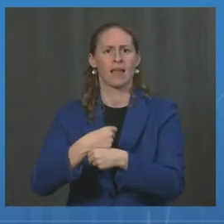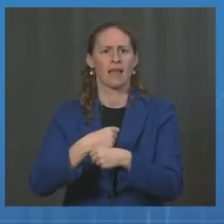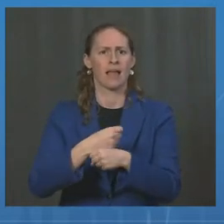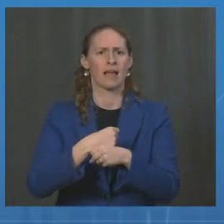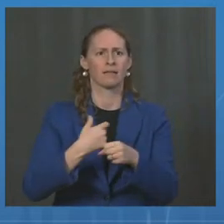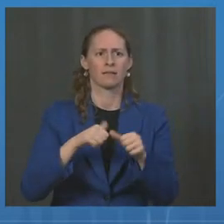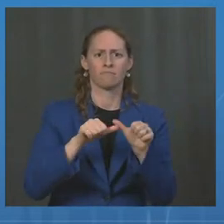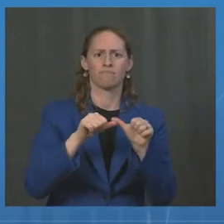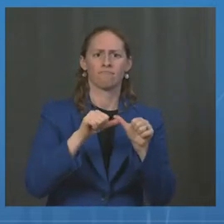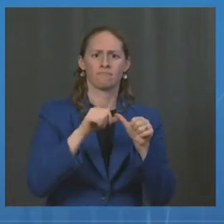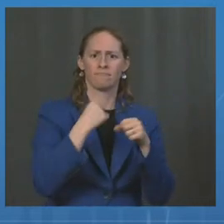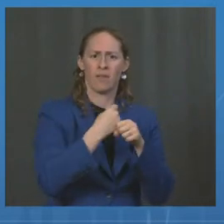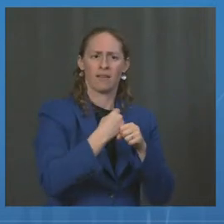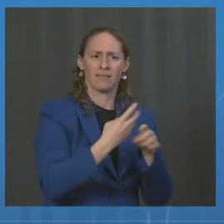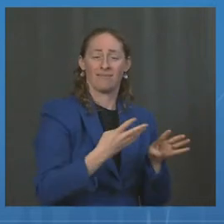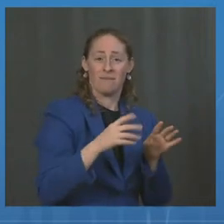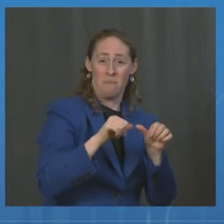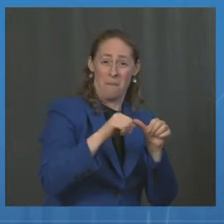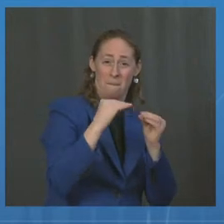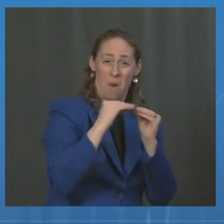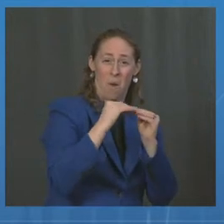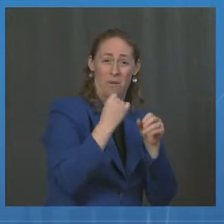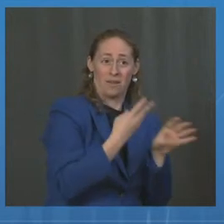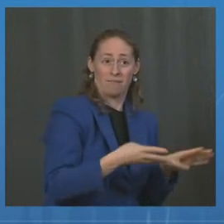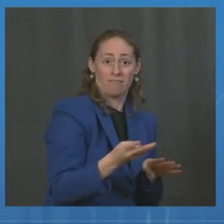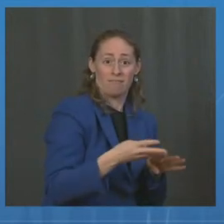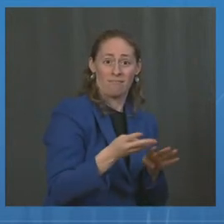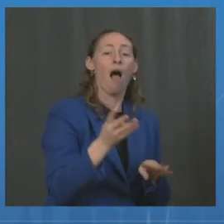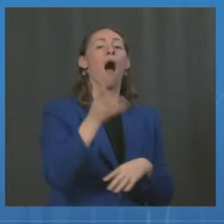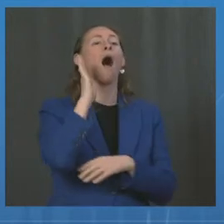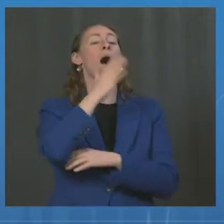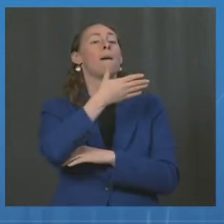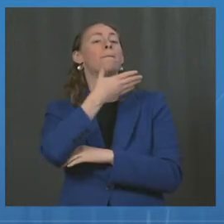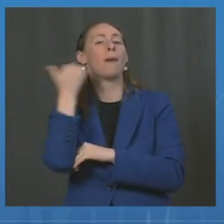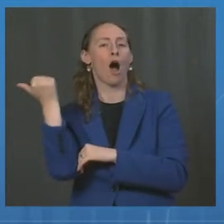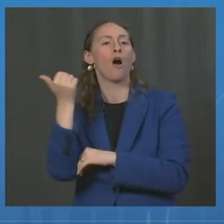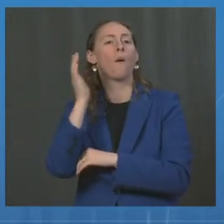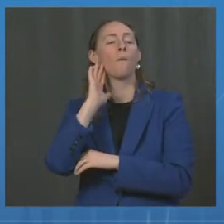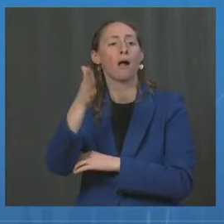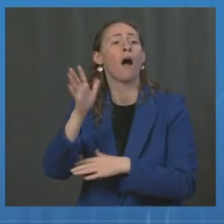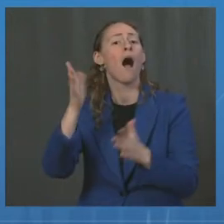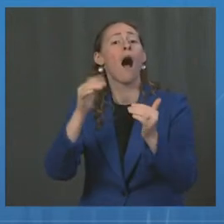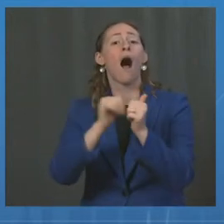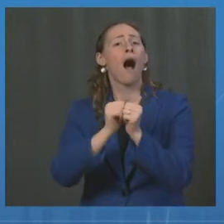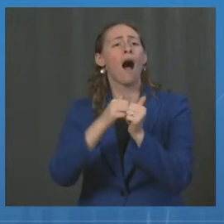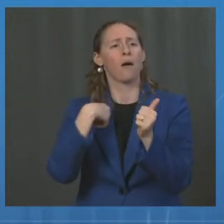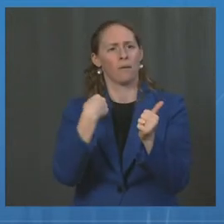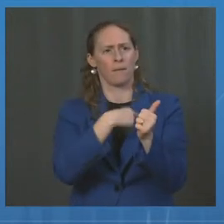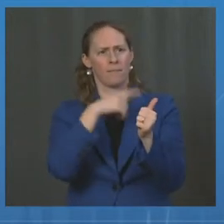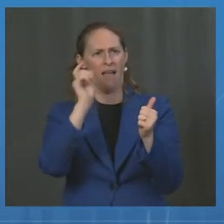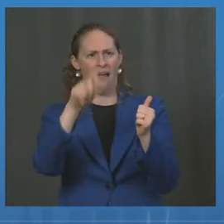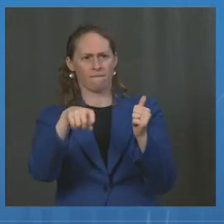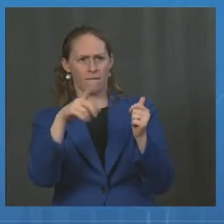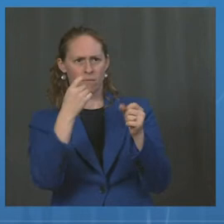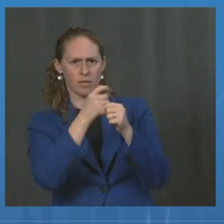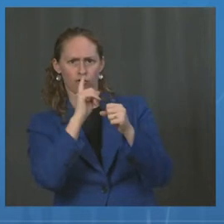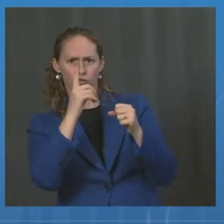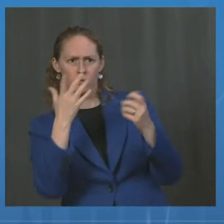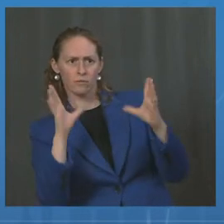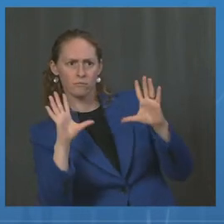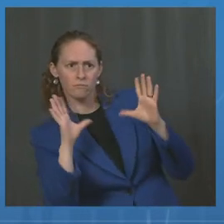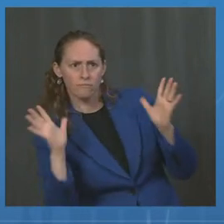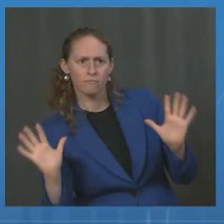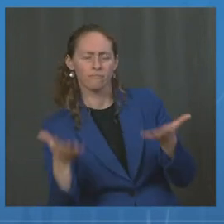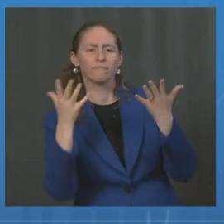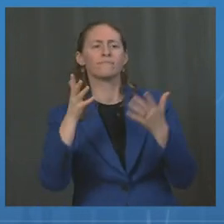manufacturing requires investing across the whole supply chain, from lipids, to bioreactor bags,